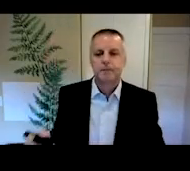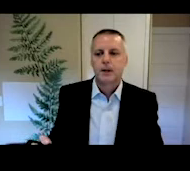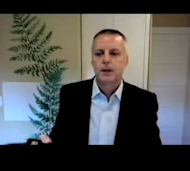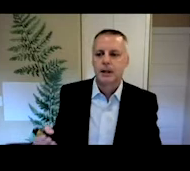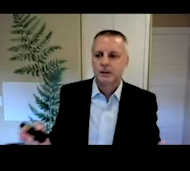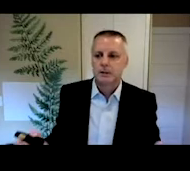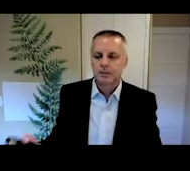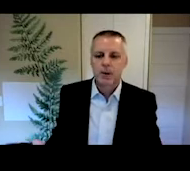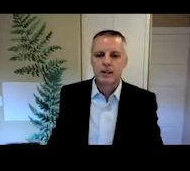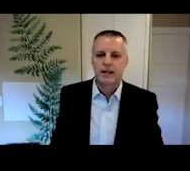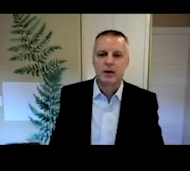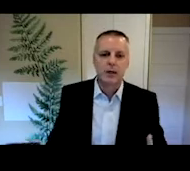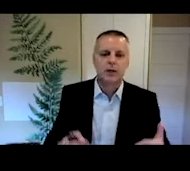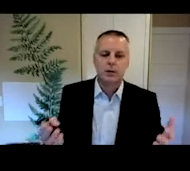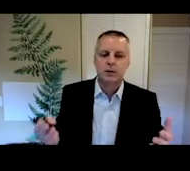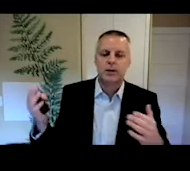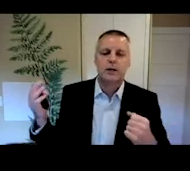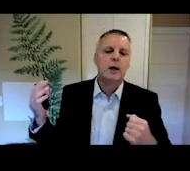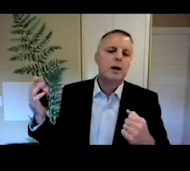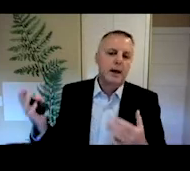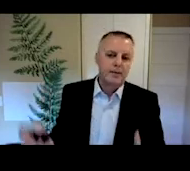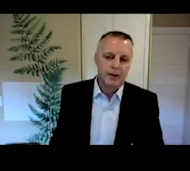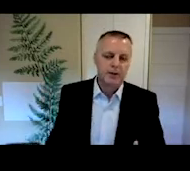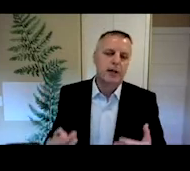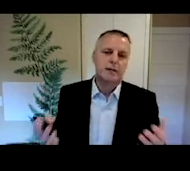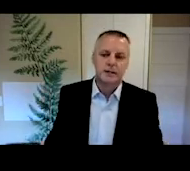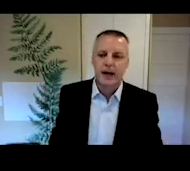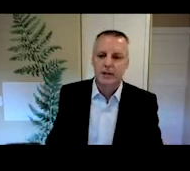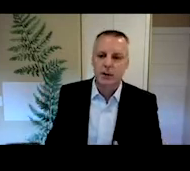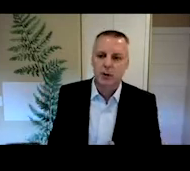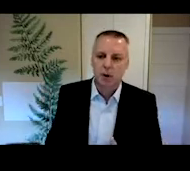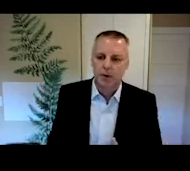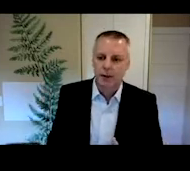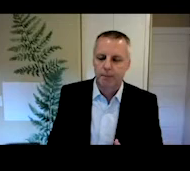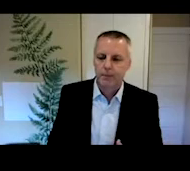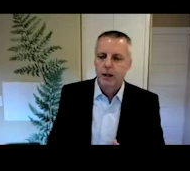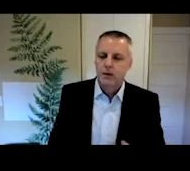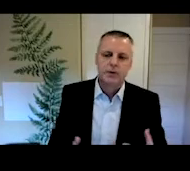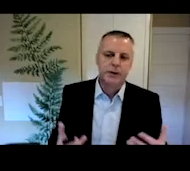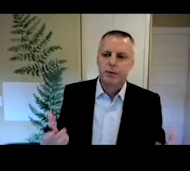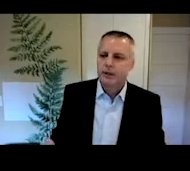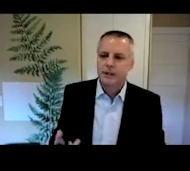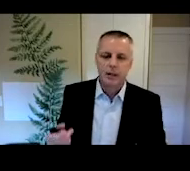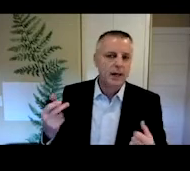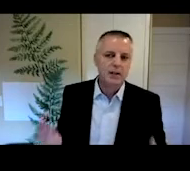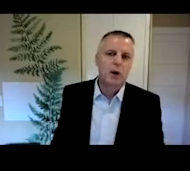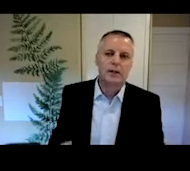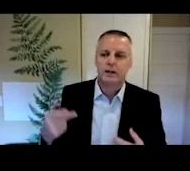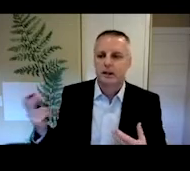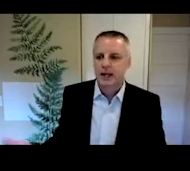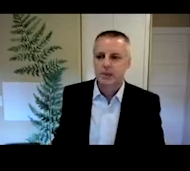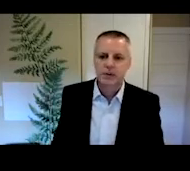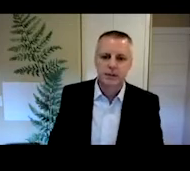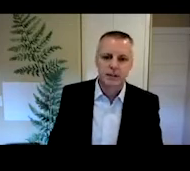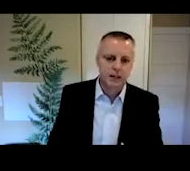um, you know, spoken texts that we can use. And then they have exercises, tasks to go along with them, usually pre-listening tasks, while